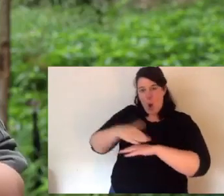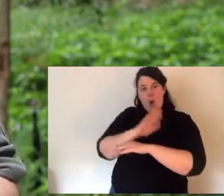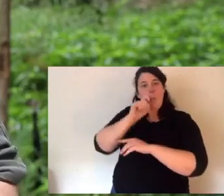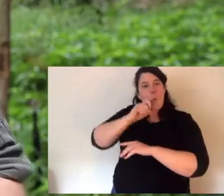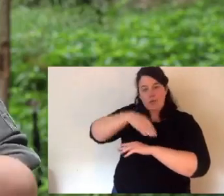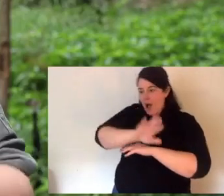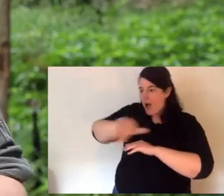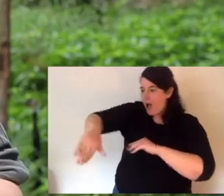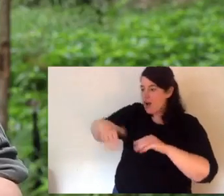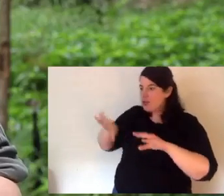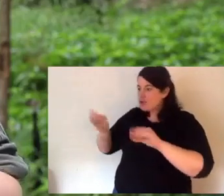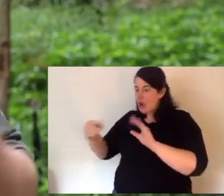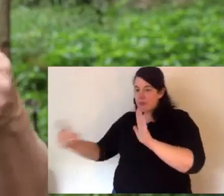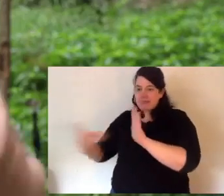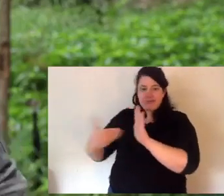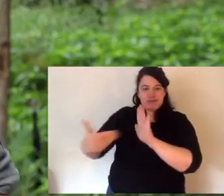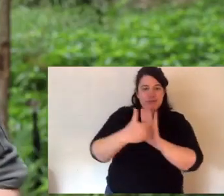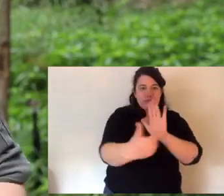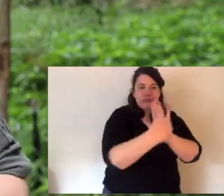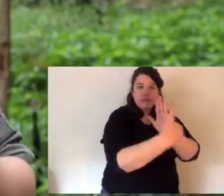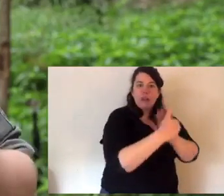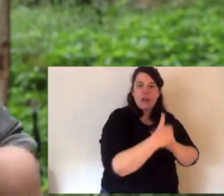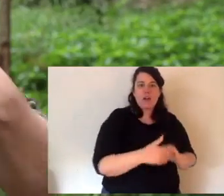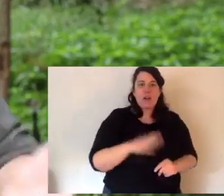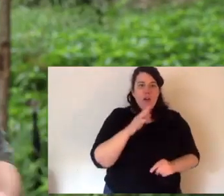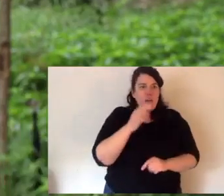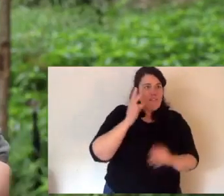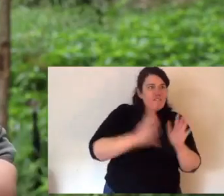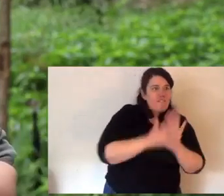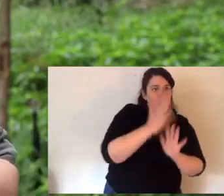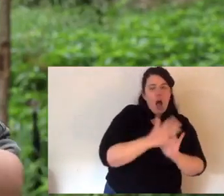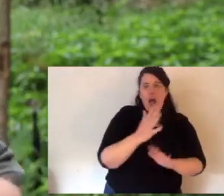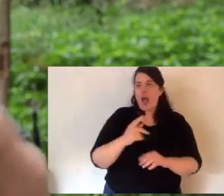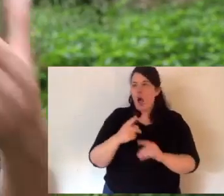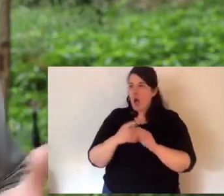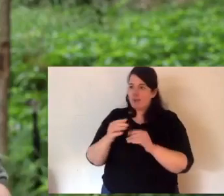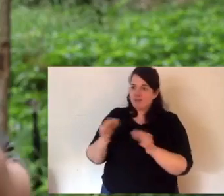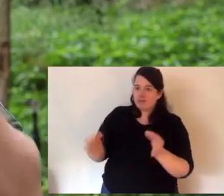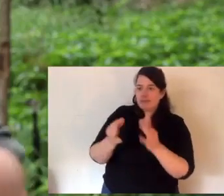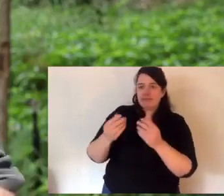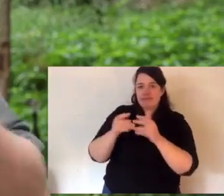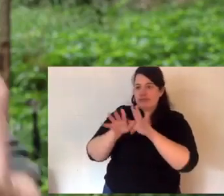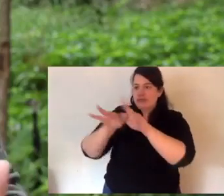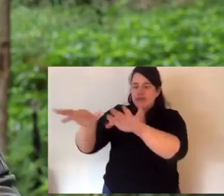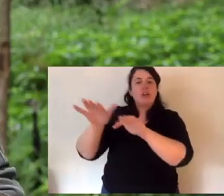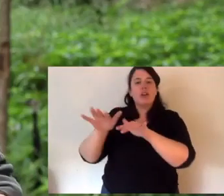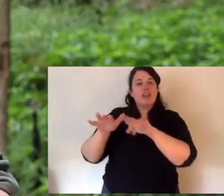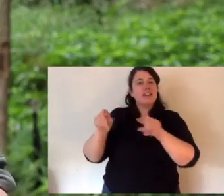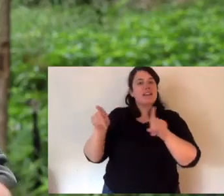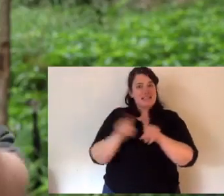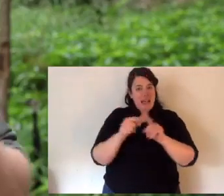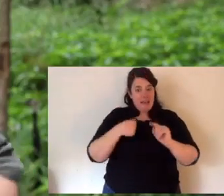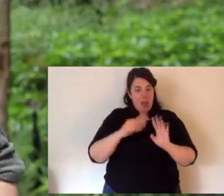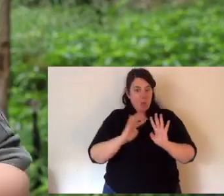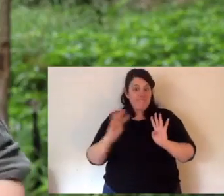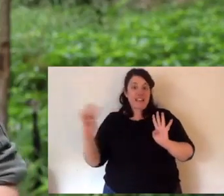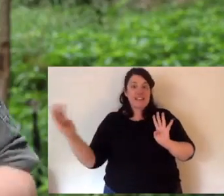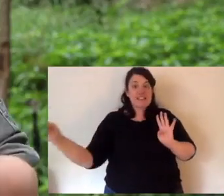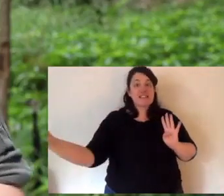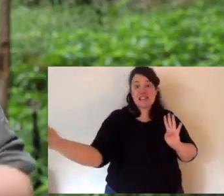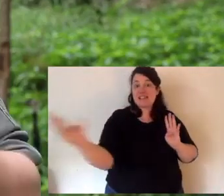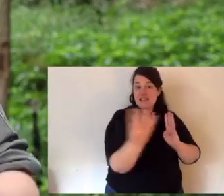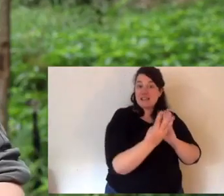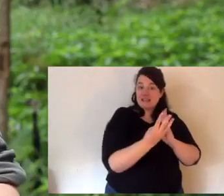But the ocean is a barrier. It can stop feral pest invasion, the threat of fire, the threat of weeds. That's what